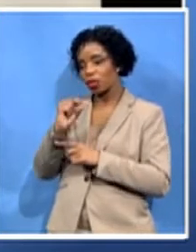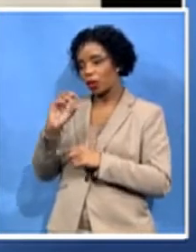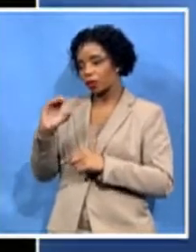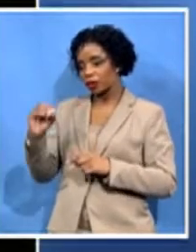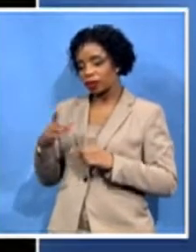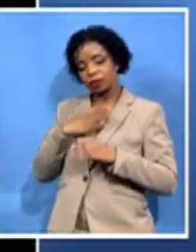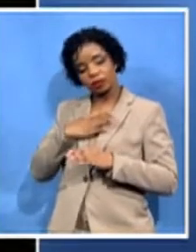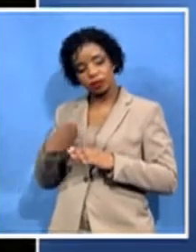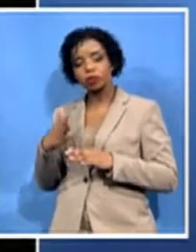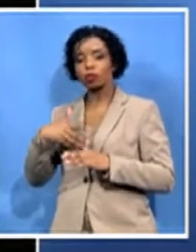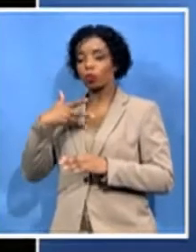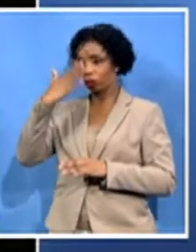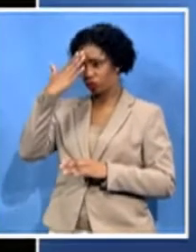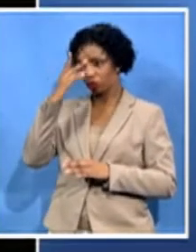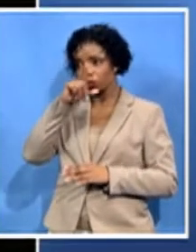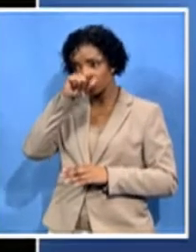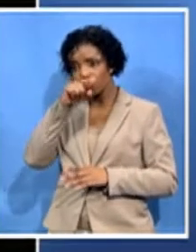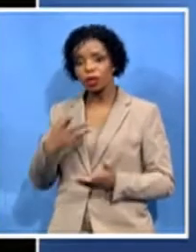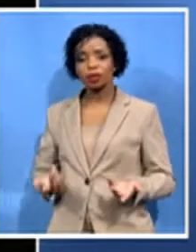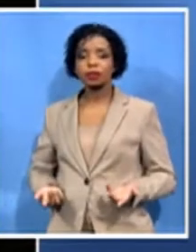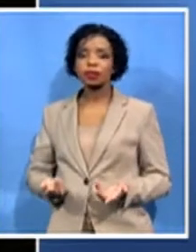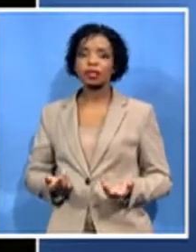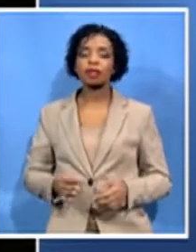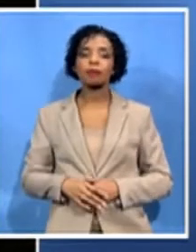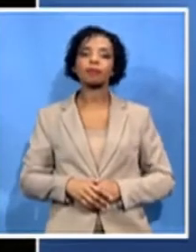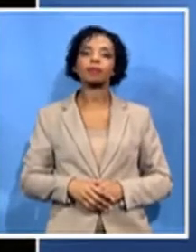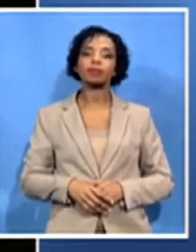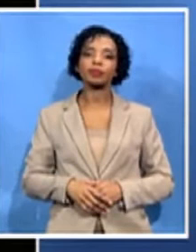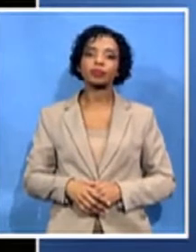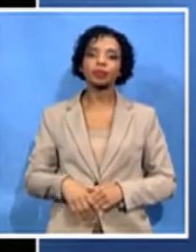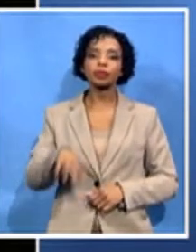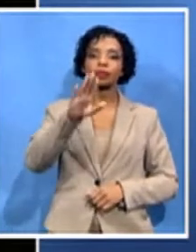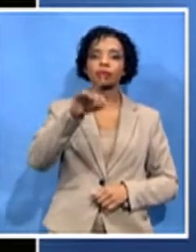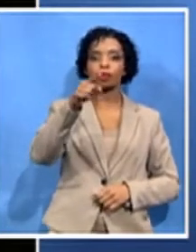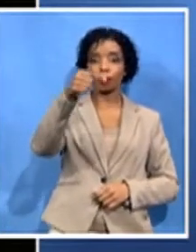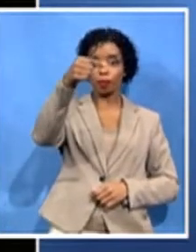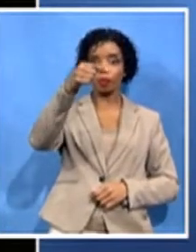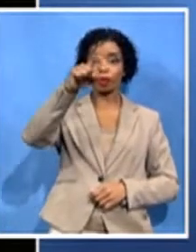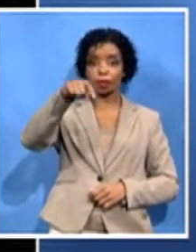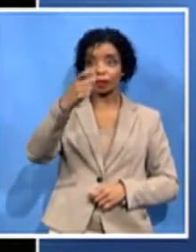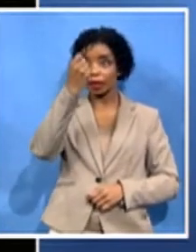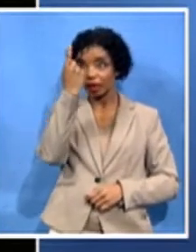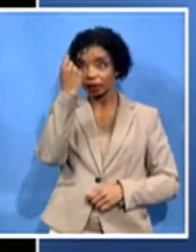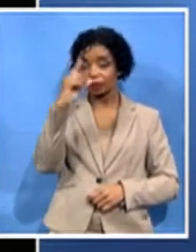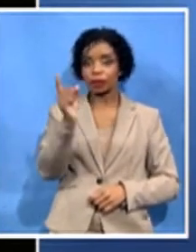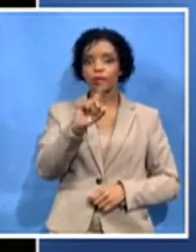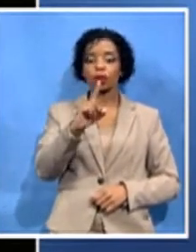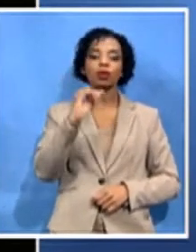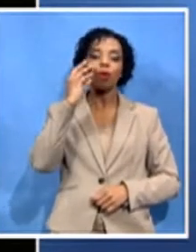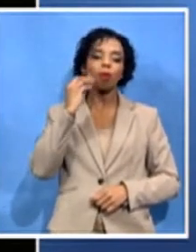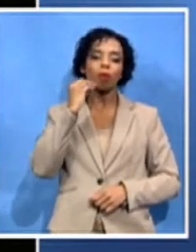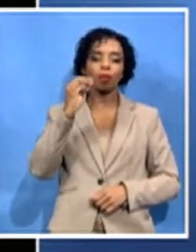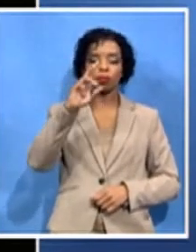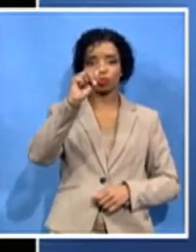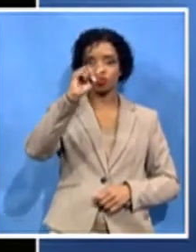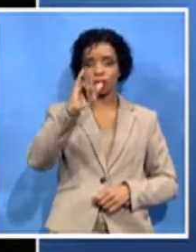Well, firstly, they need to understand that Omri was an ANC member, an activist. He was a